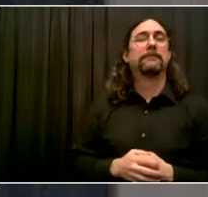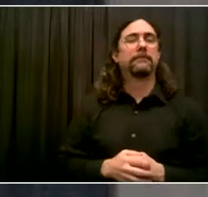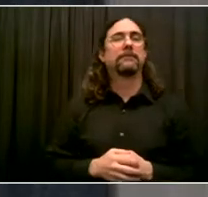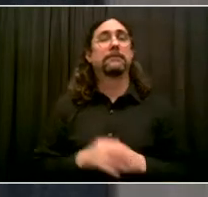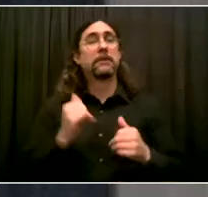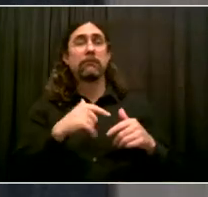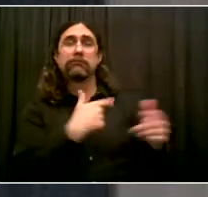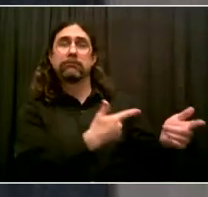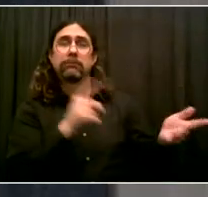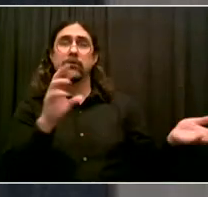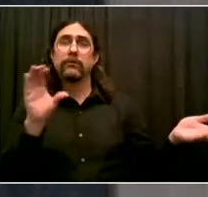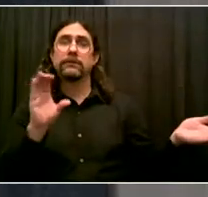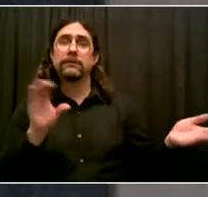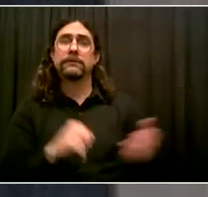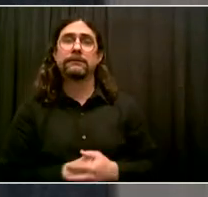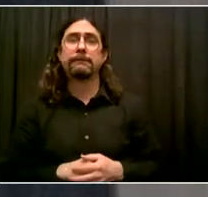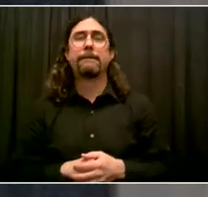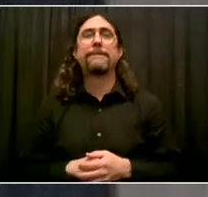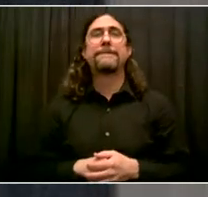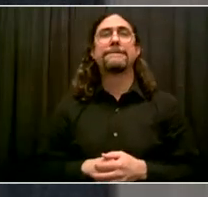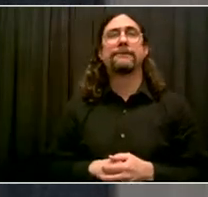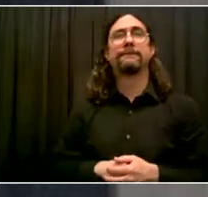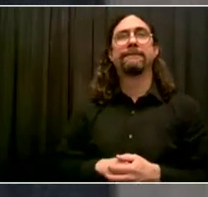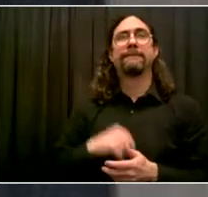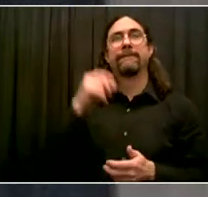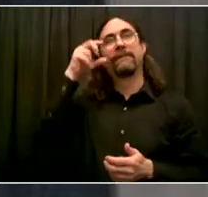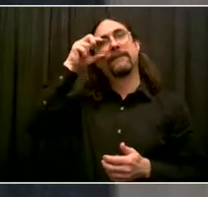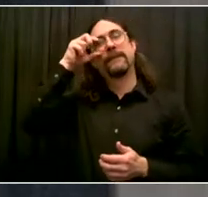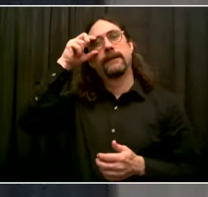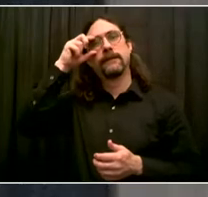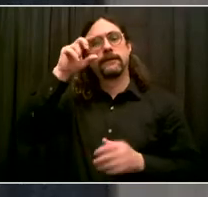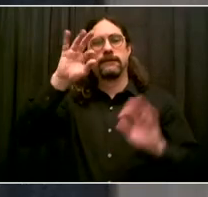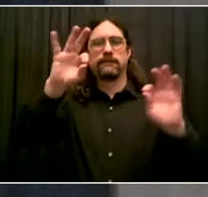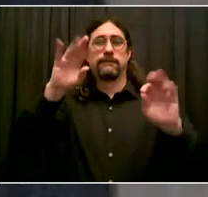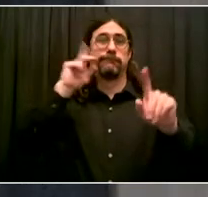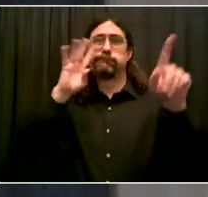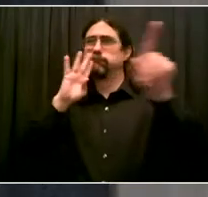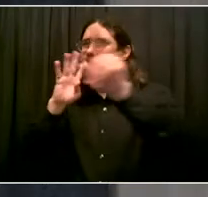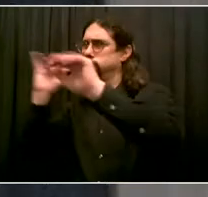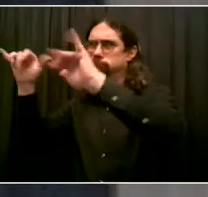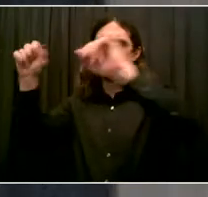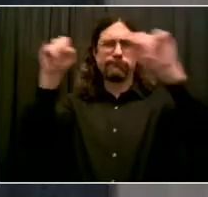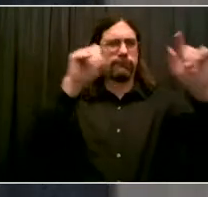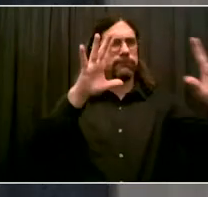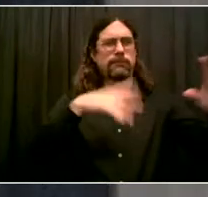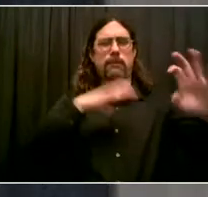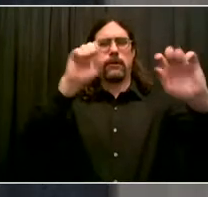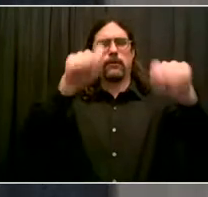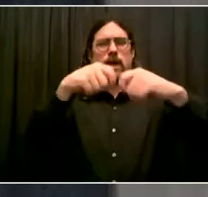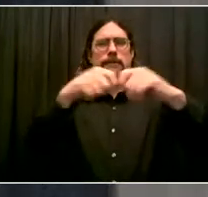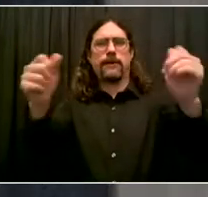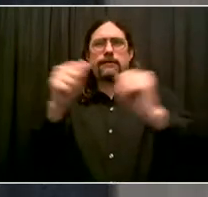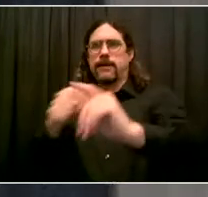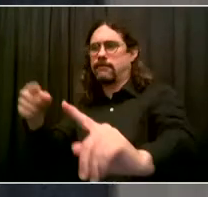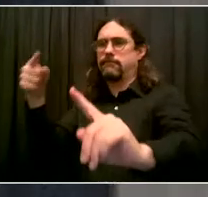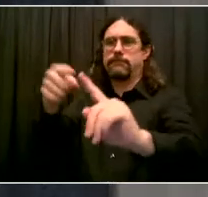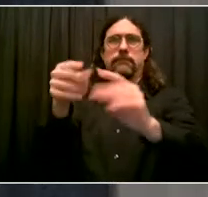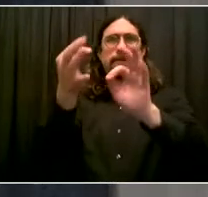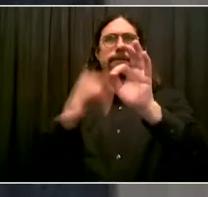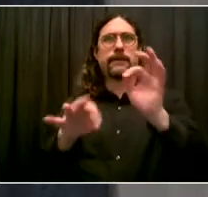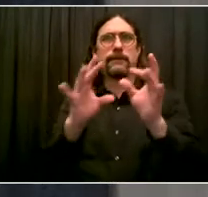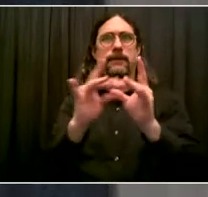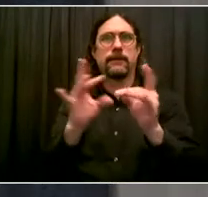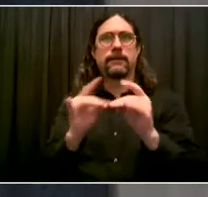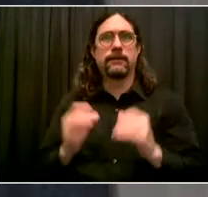have a simple message. The COVID-19 vaccines are safe, effective, and they save